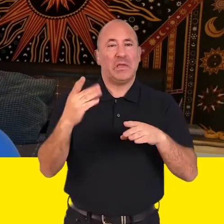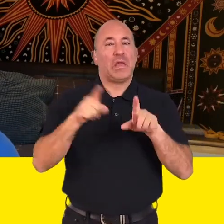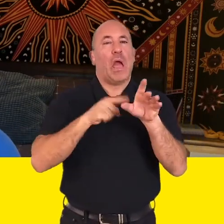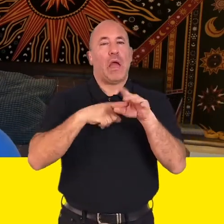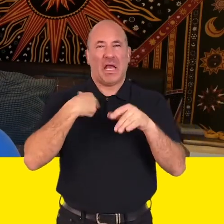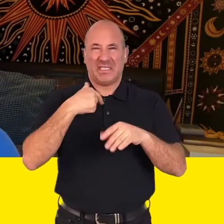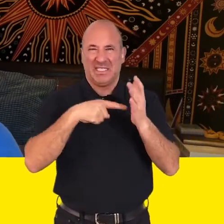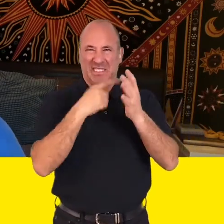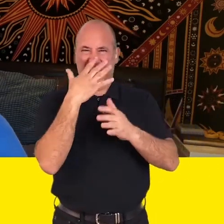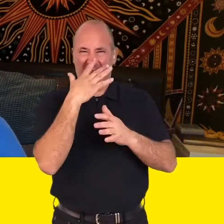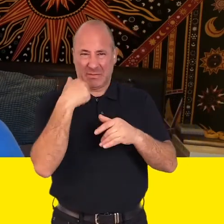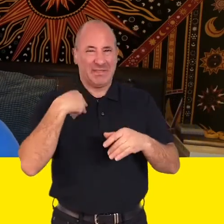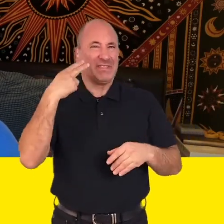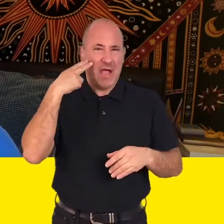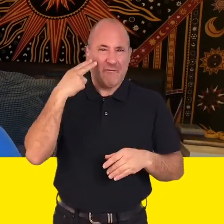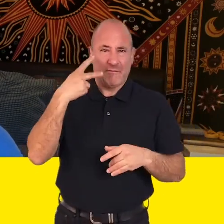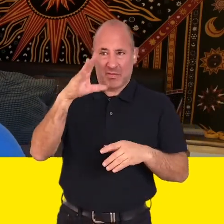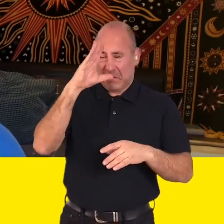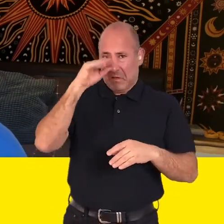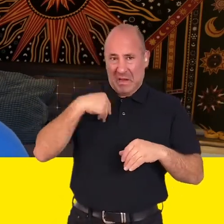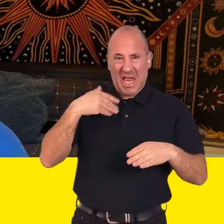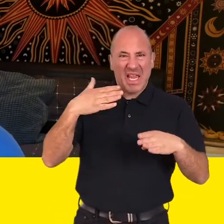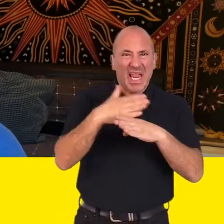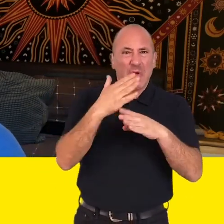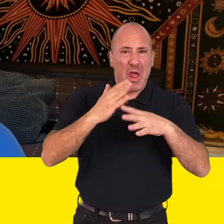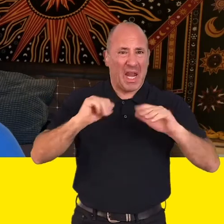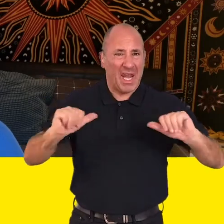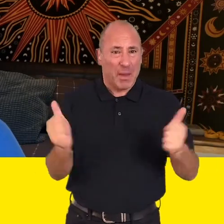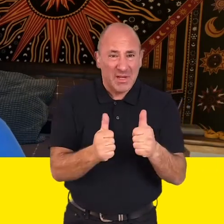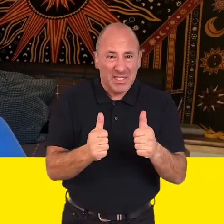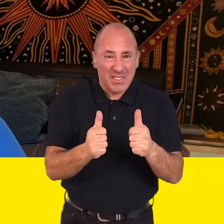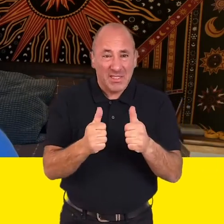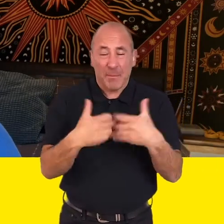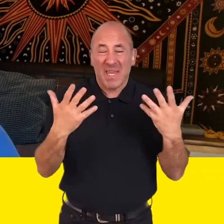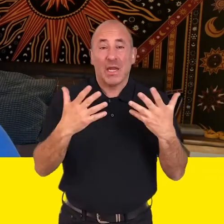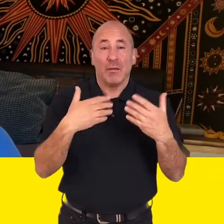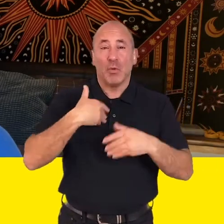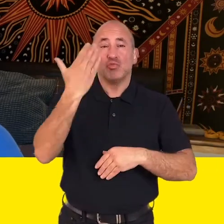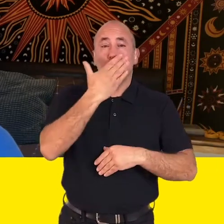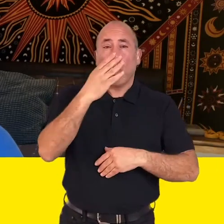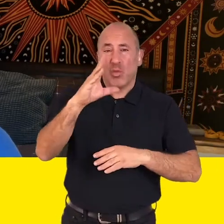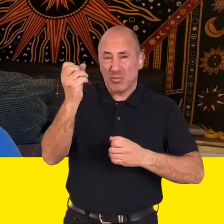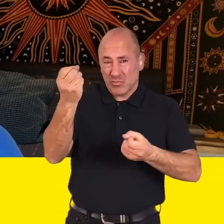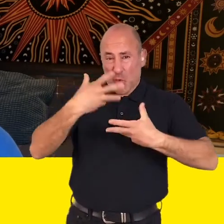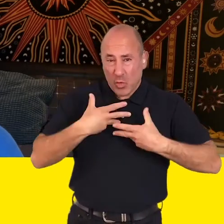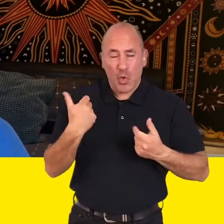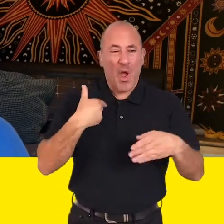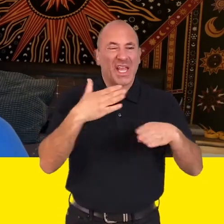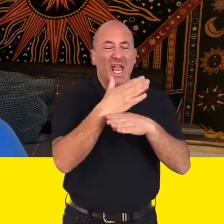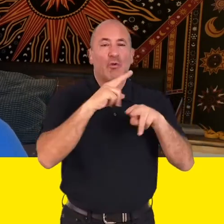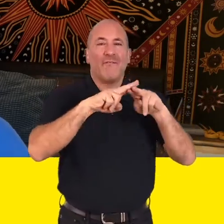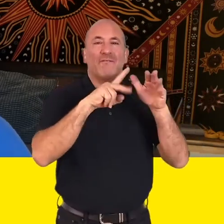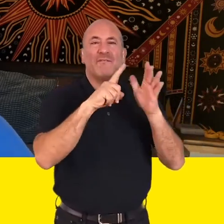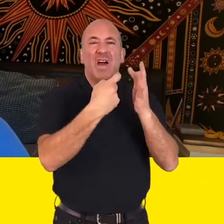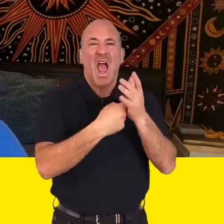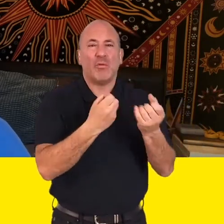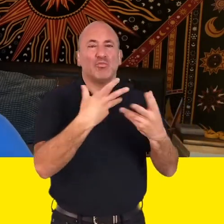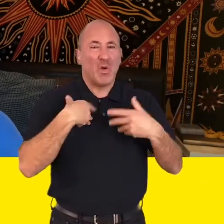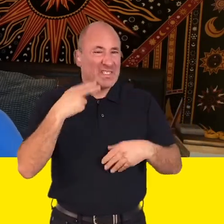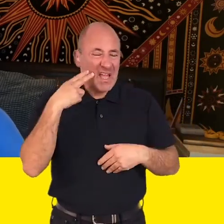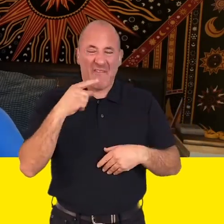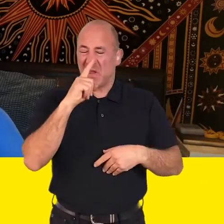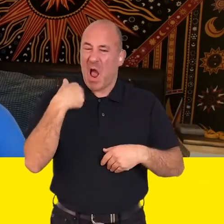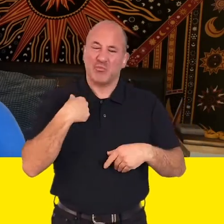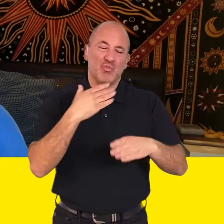because of my deafness I was led to believe that my career options were limited and was even told by people at school and careers fairs because of my